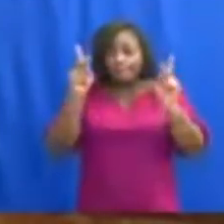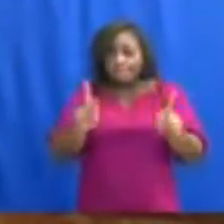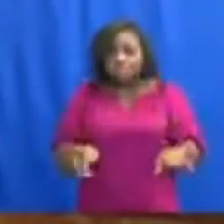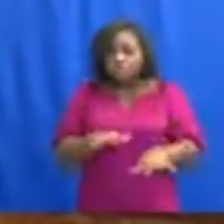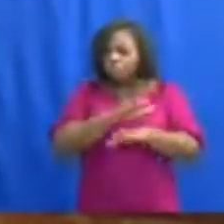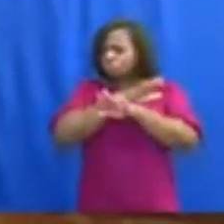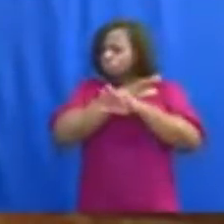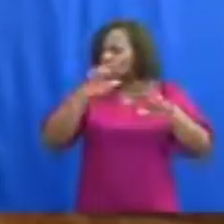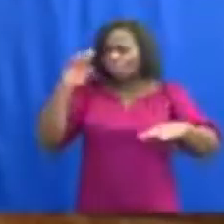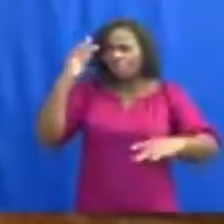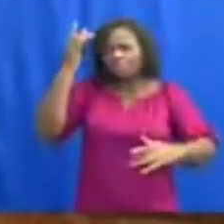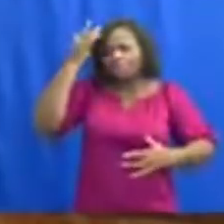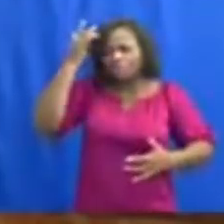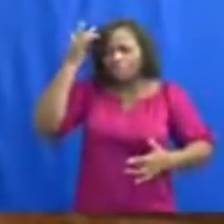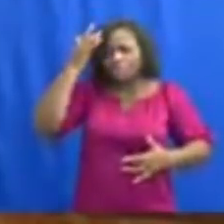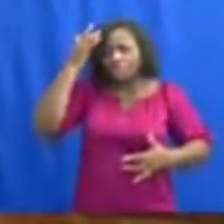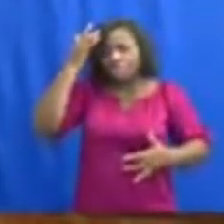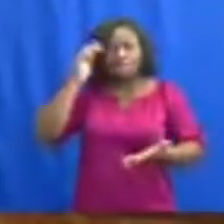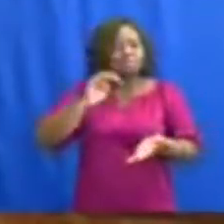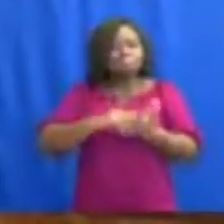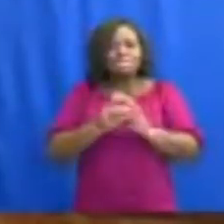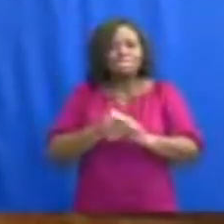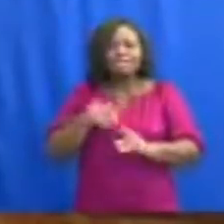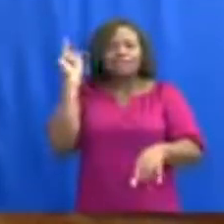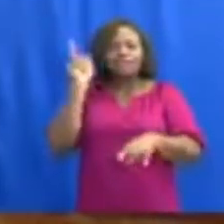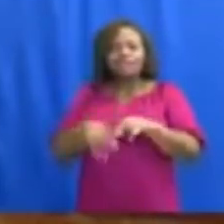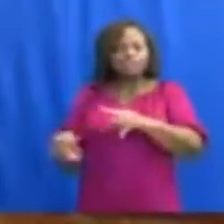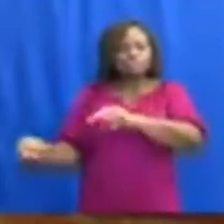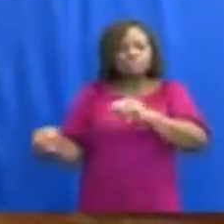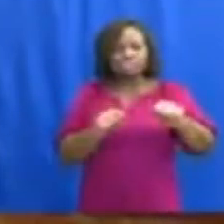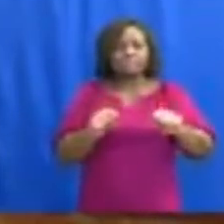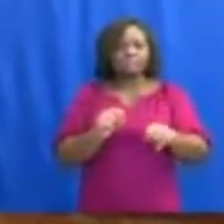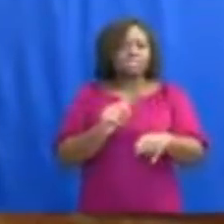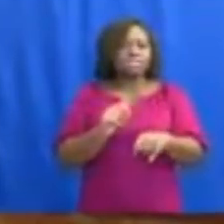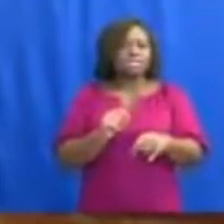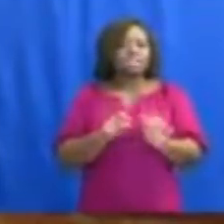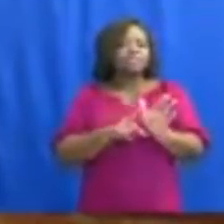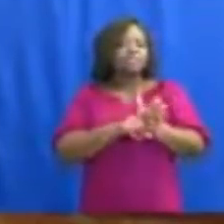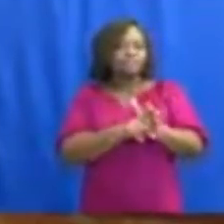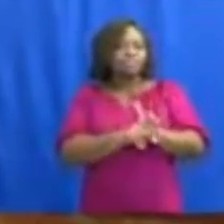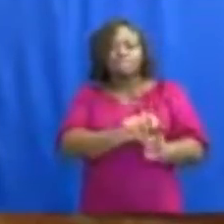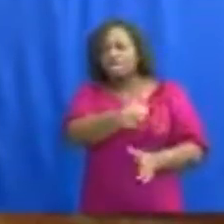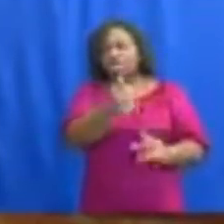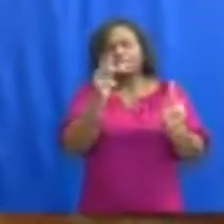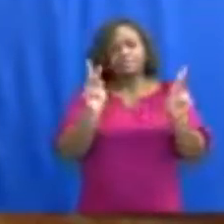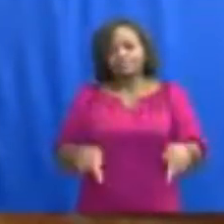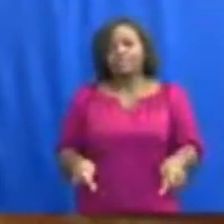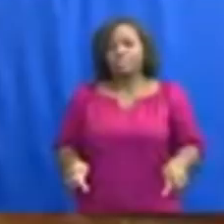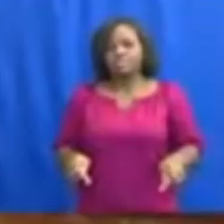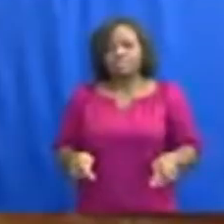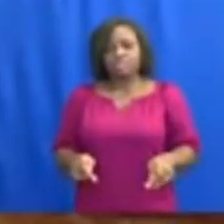symptoms is unlikely to transmit the virus to others, even if the person continues to test